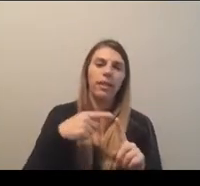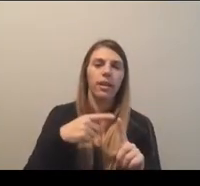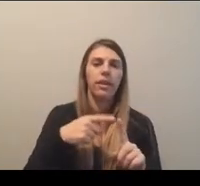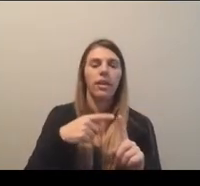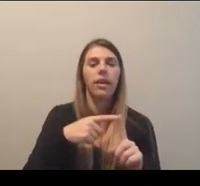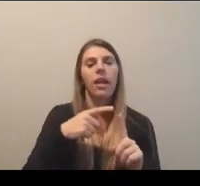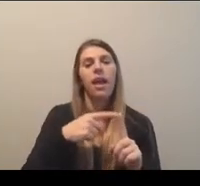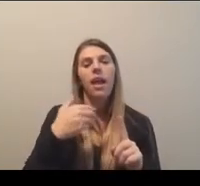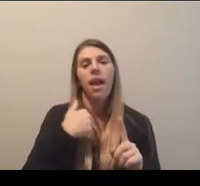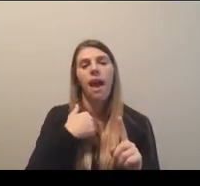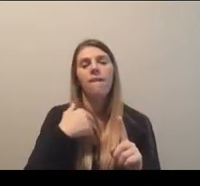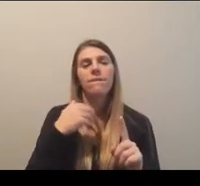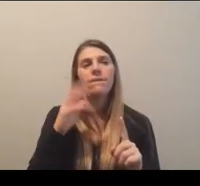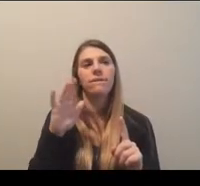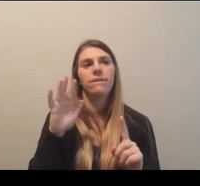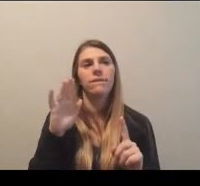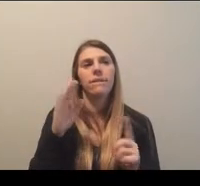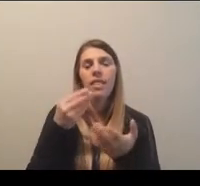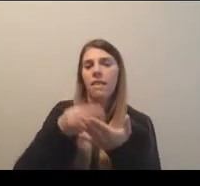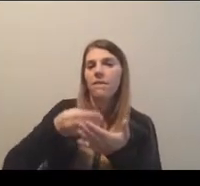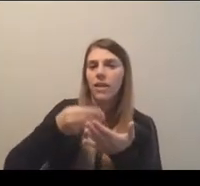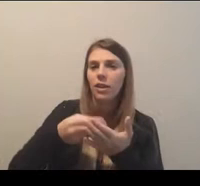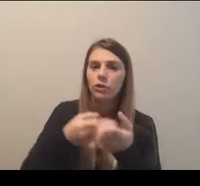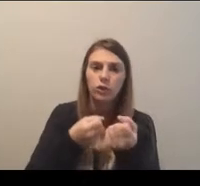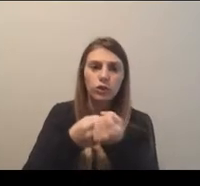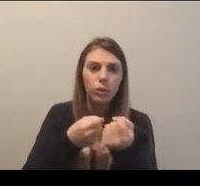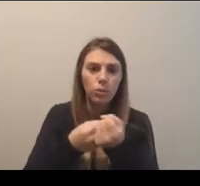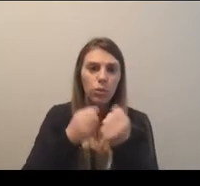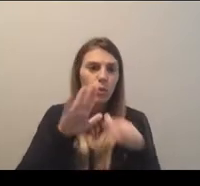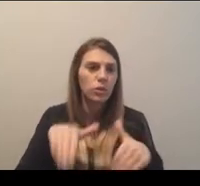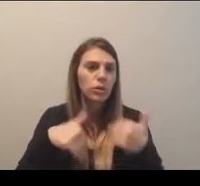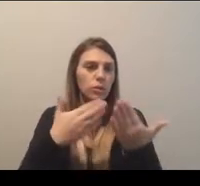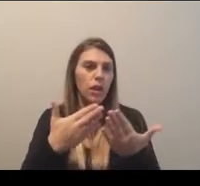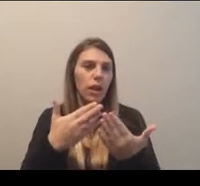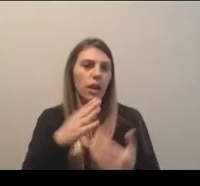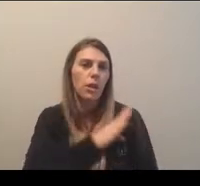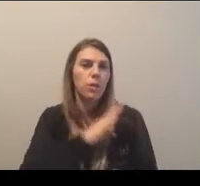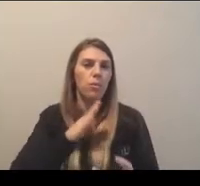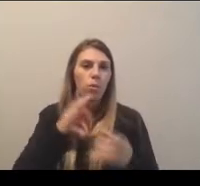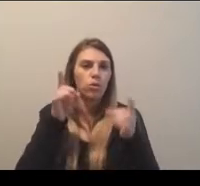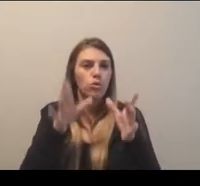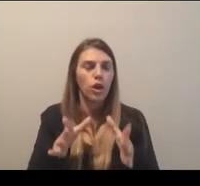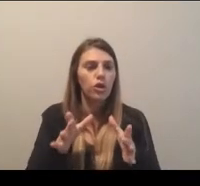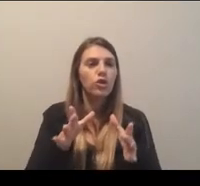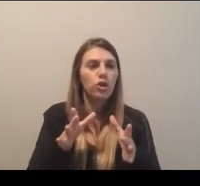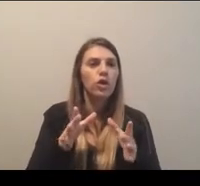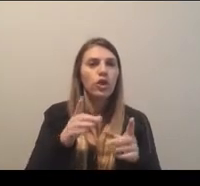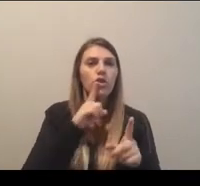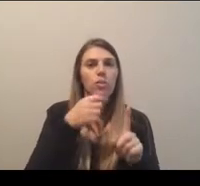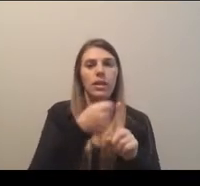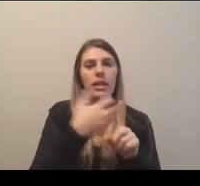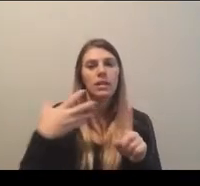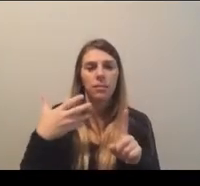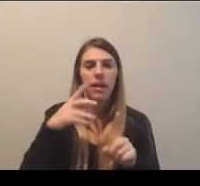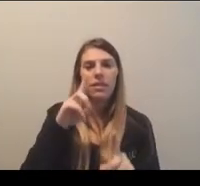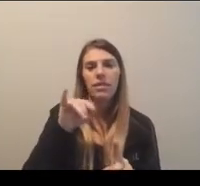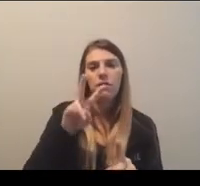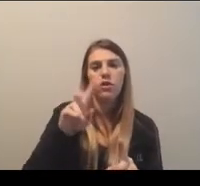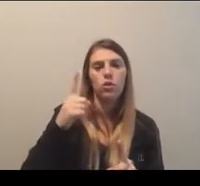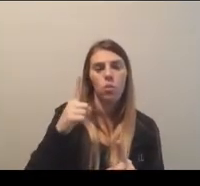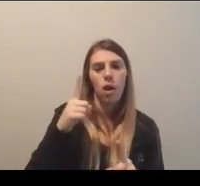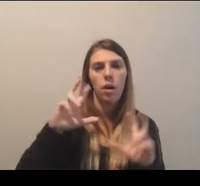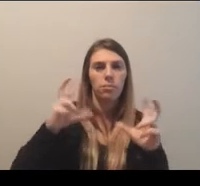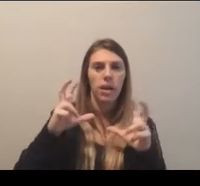was also then the financial support provided by the Board of Directors to immediately expand the Division I Women's Basketball